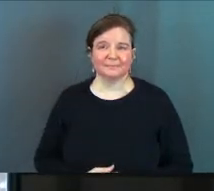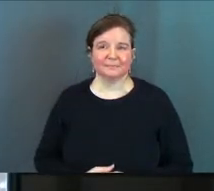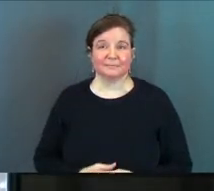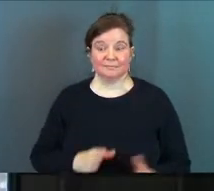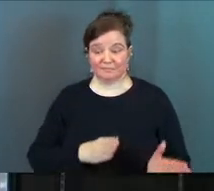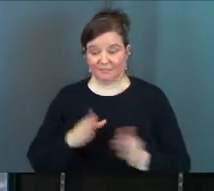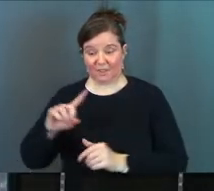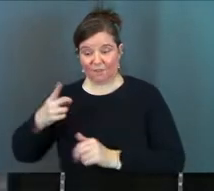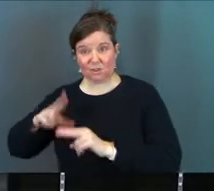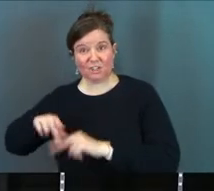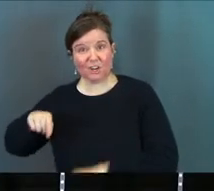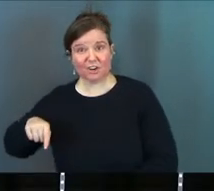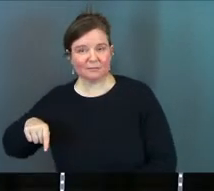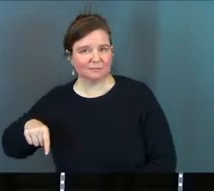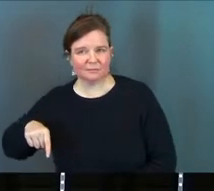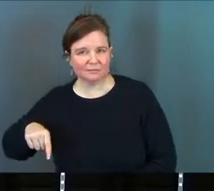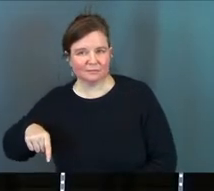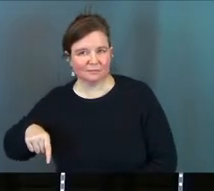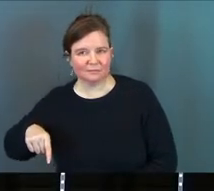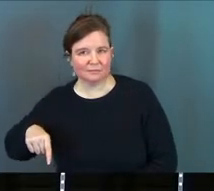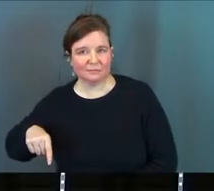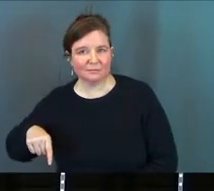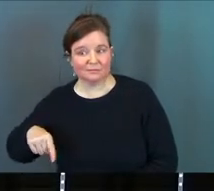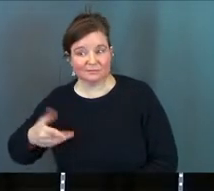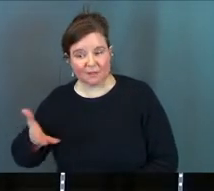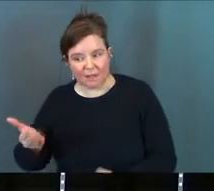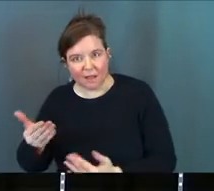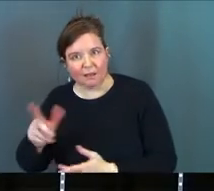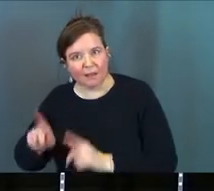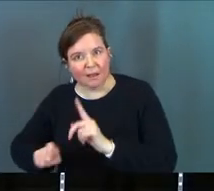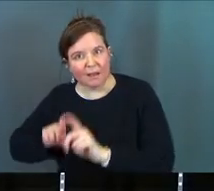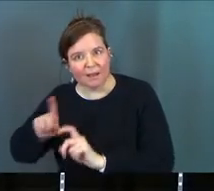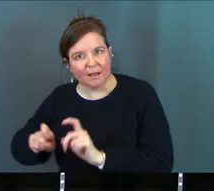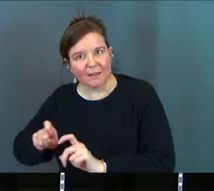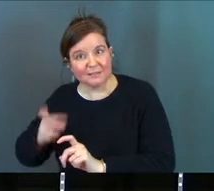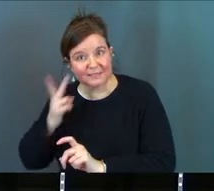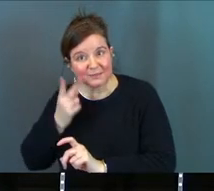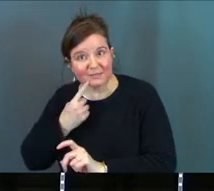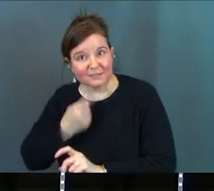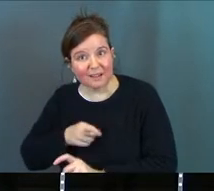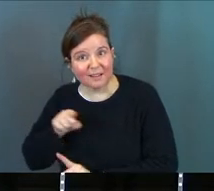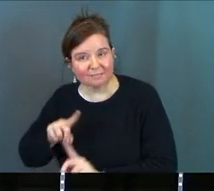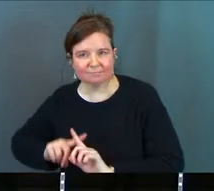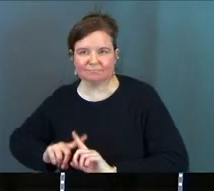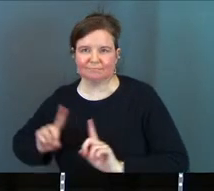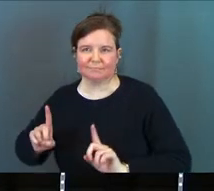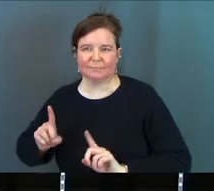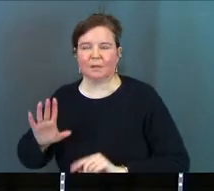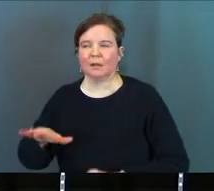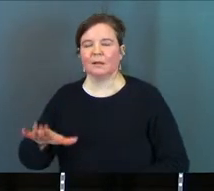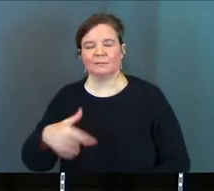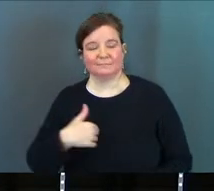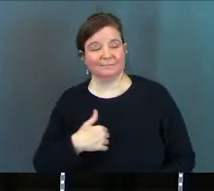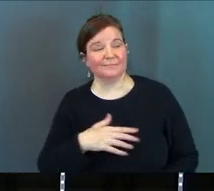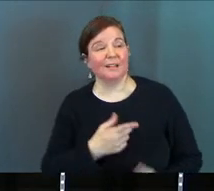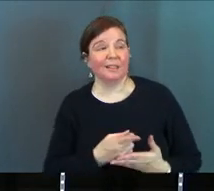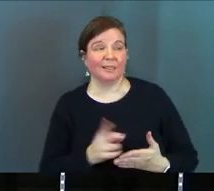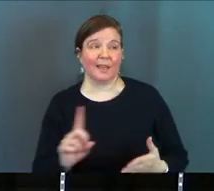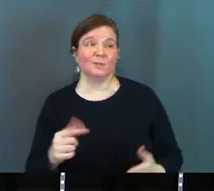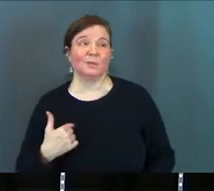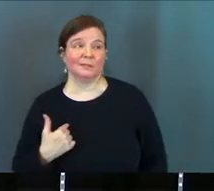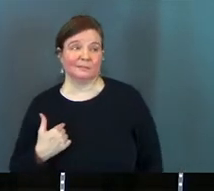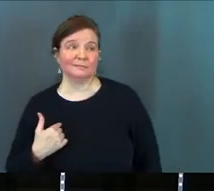these guys get them talking right let me tell you about last week